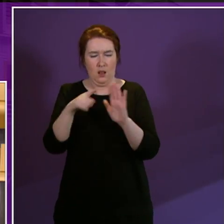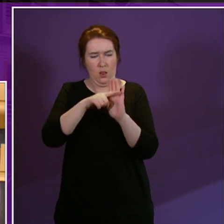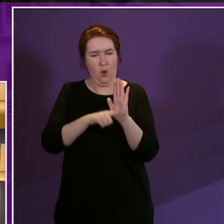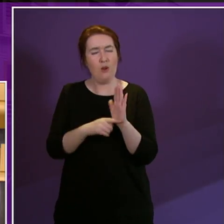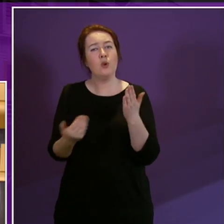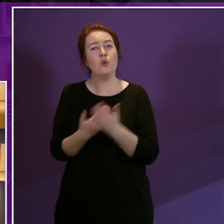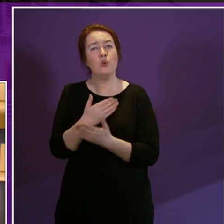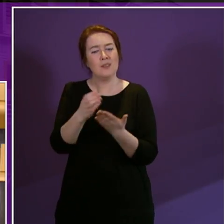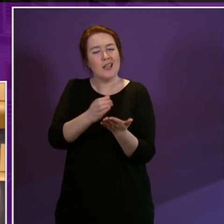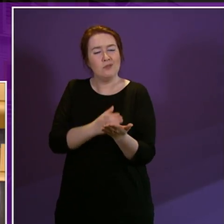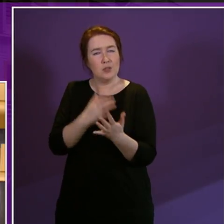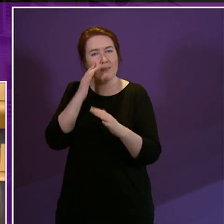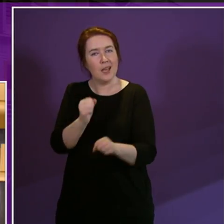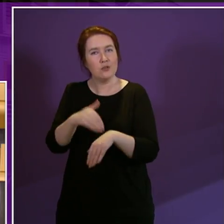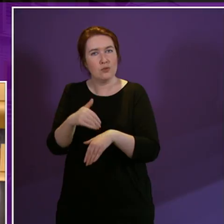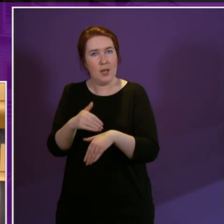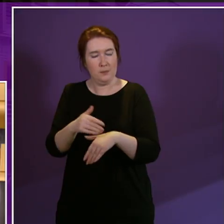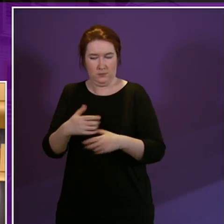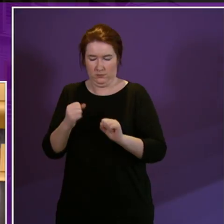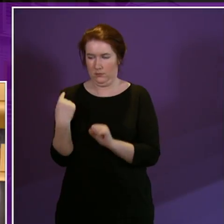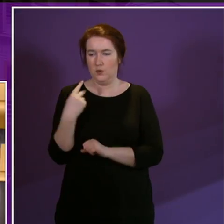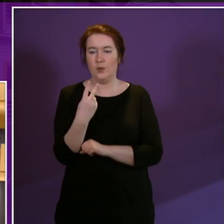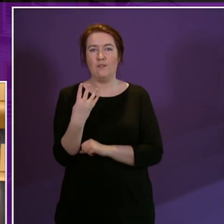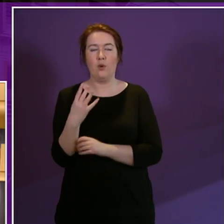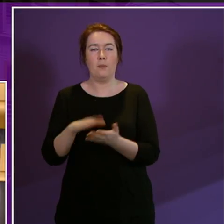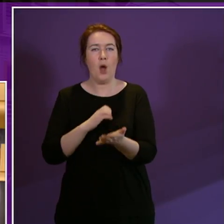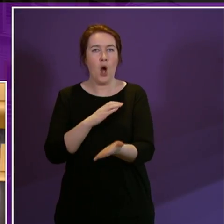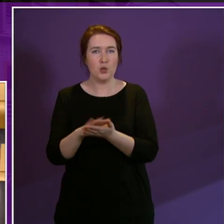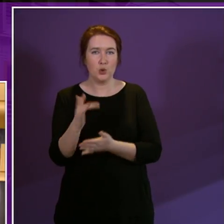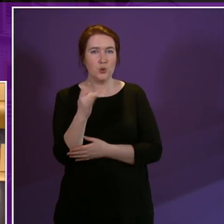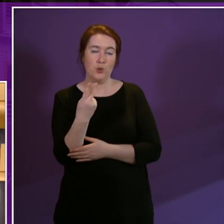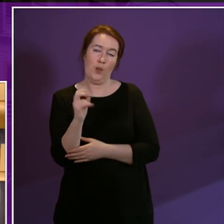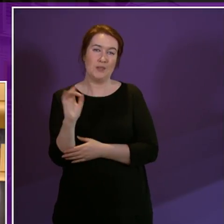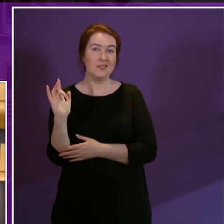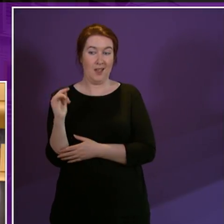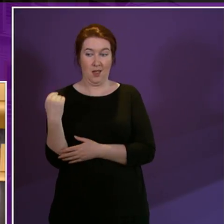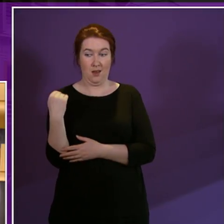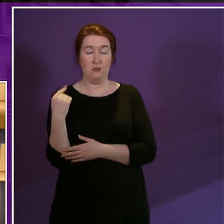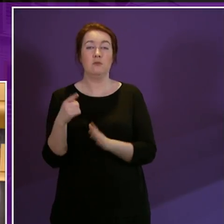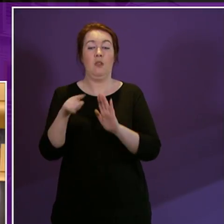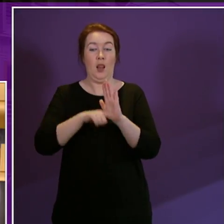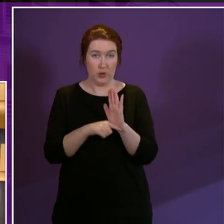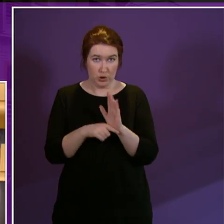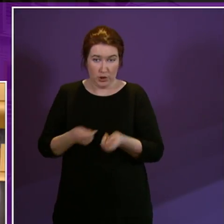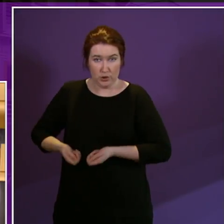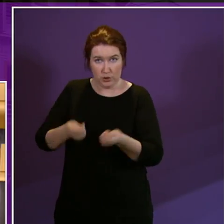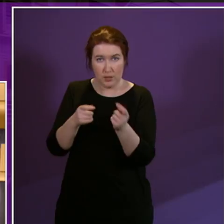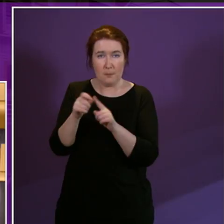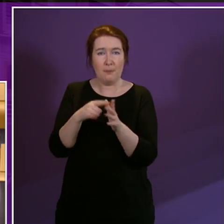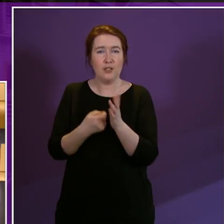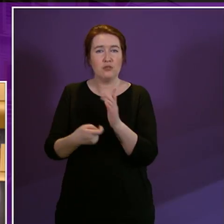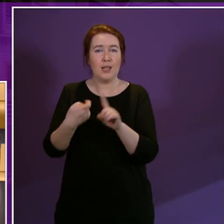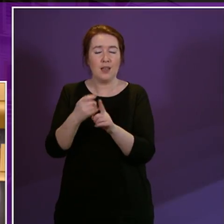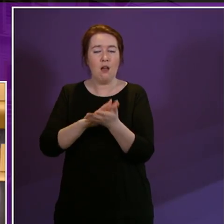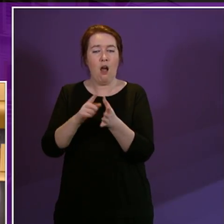hate crime came into force on 24 March 2010. That legislation was put forward by Patrick Harvey